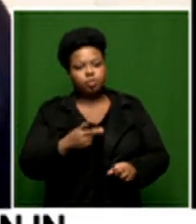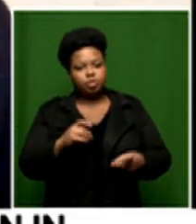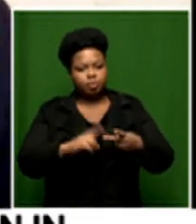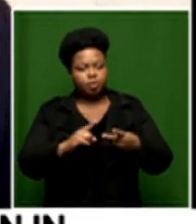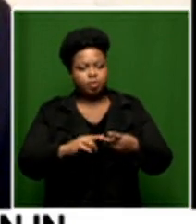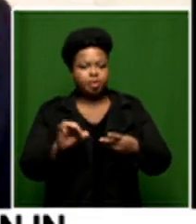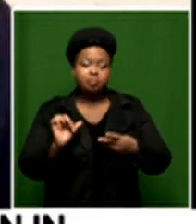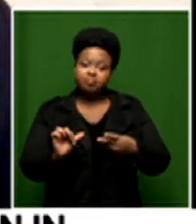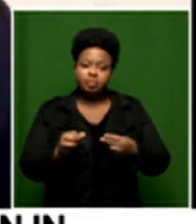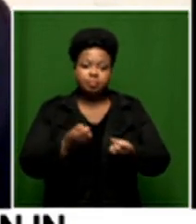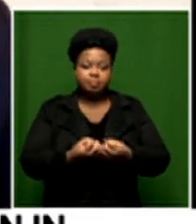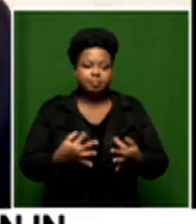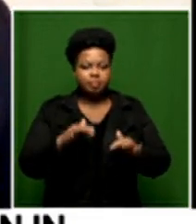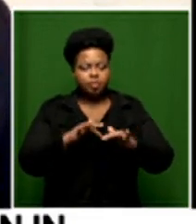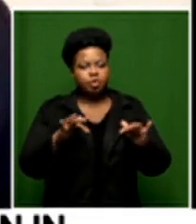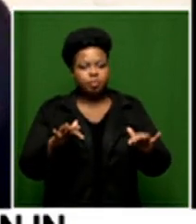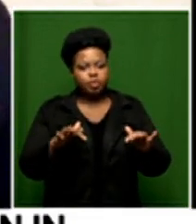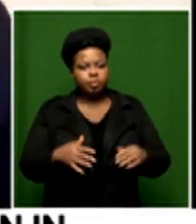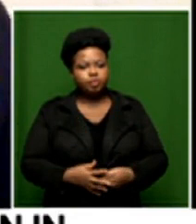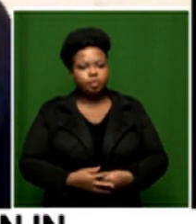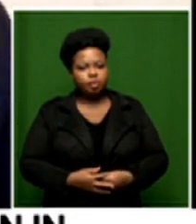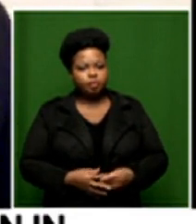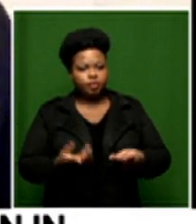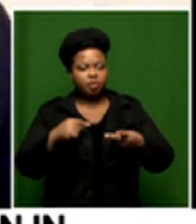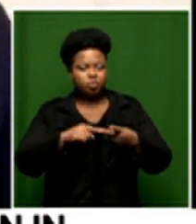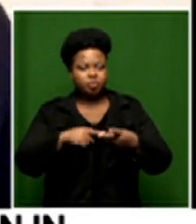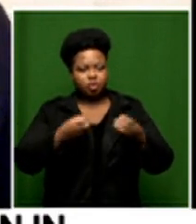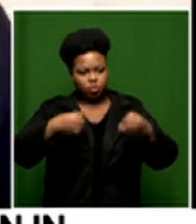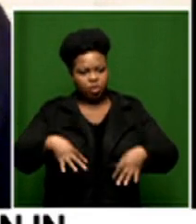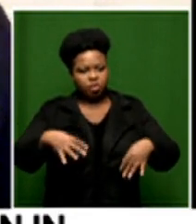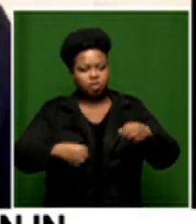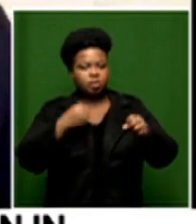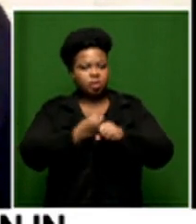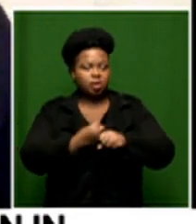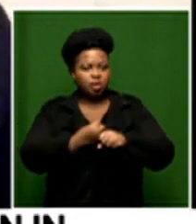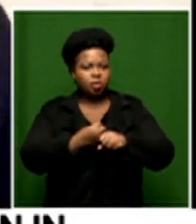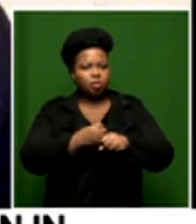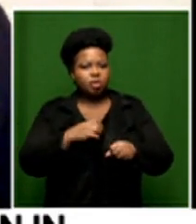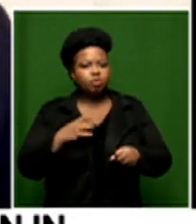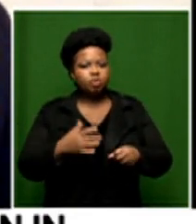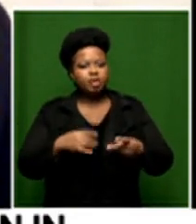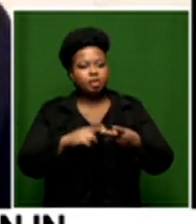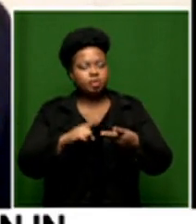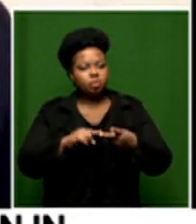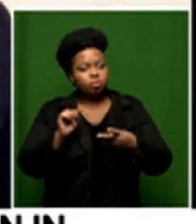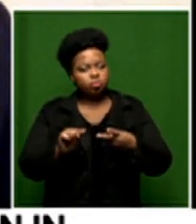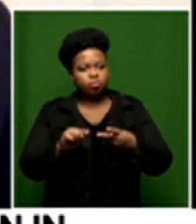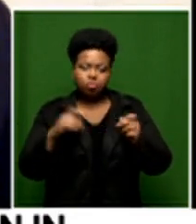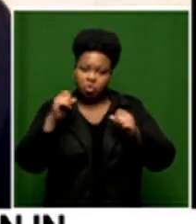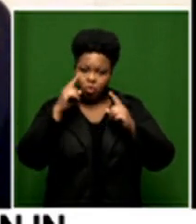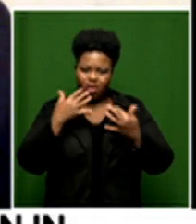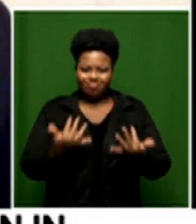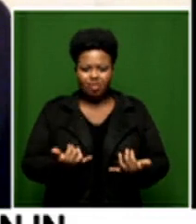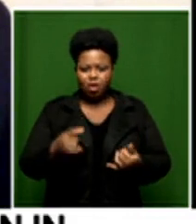you know when when a lot of people thought about it as a as a wasted year you can sometimes argue that away because